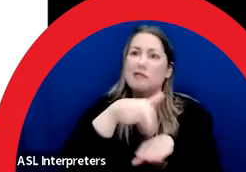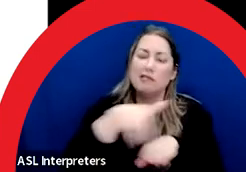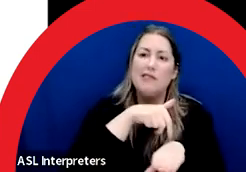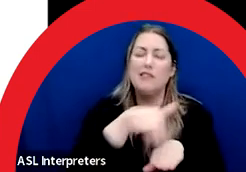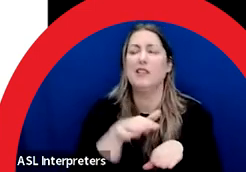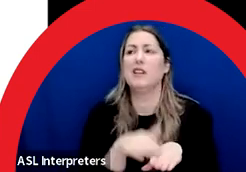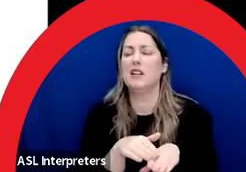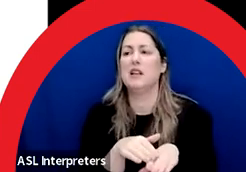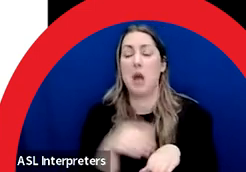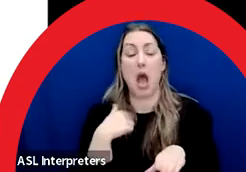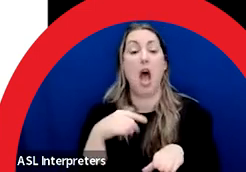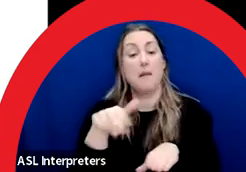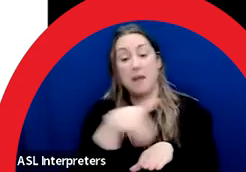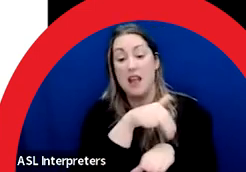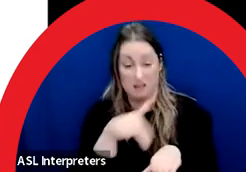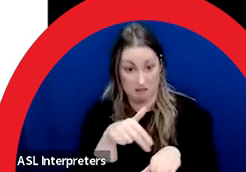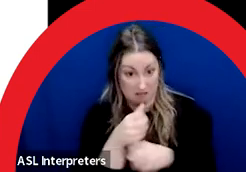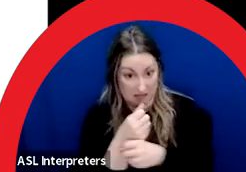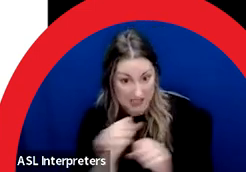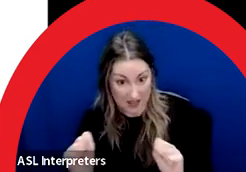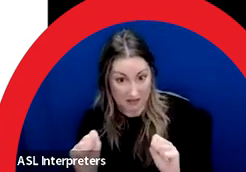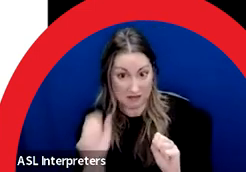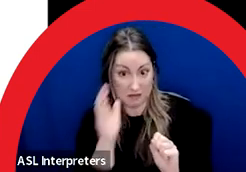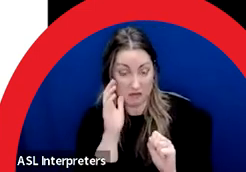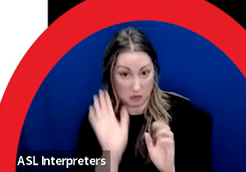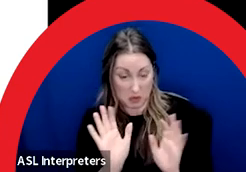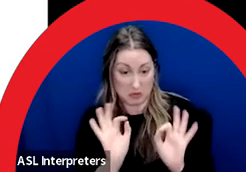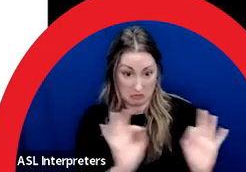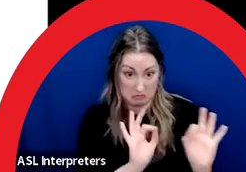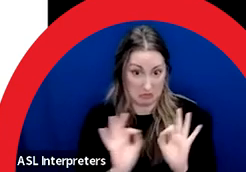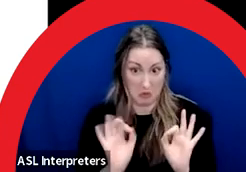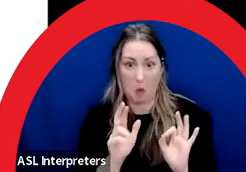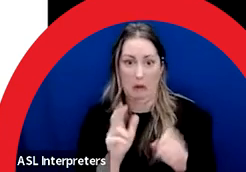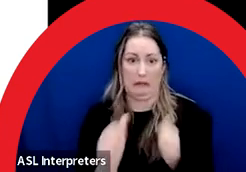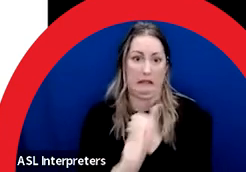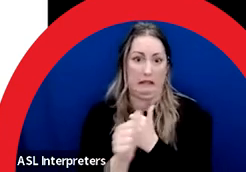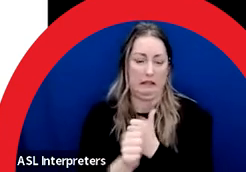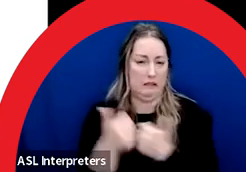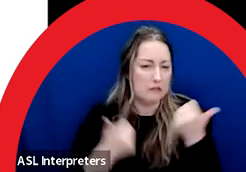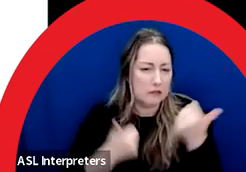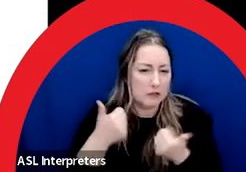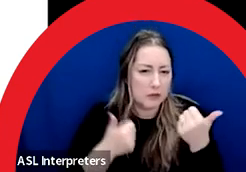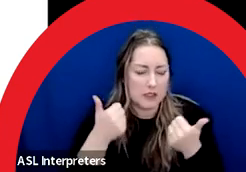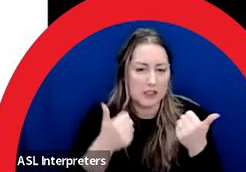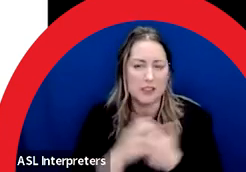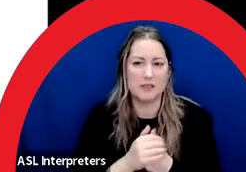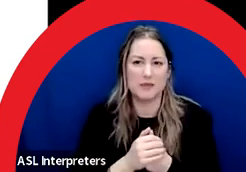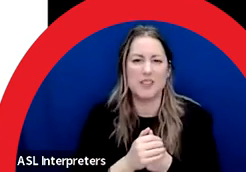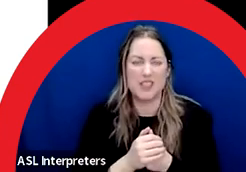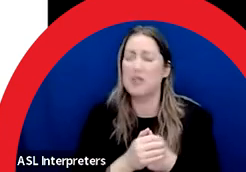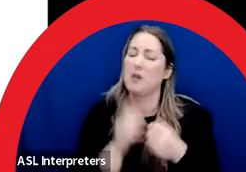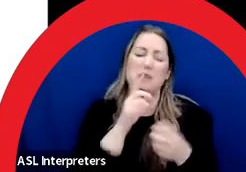The artist or artist team who is selected for this project is sure to identify even more considerations.